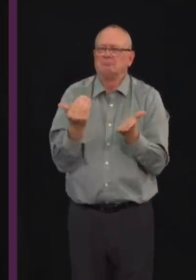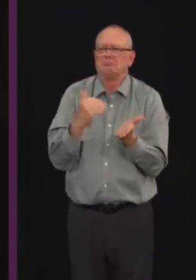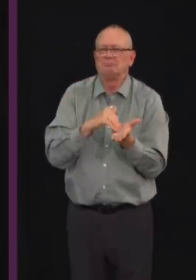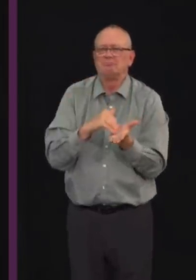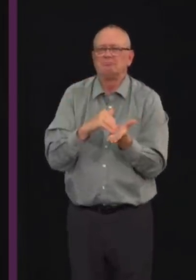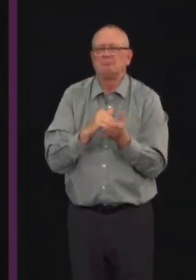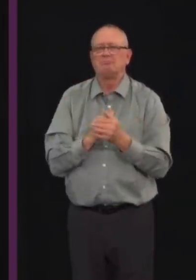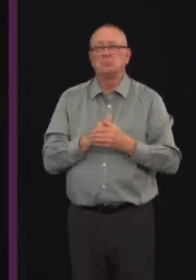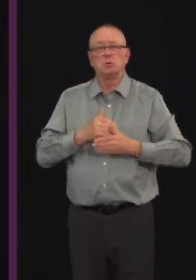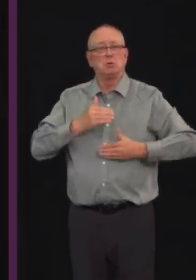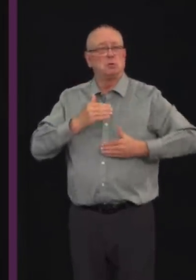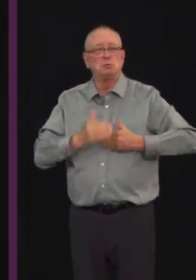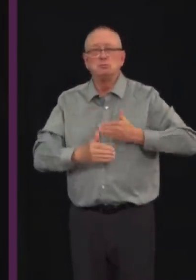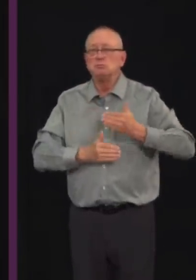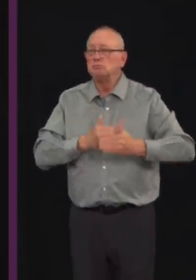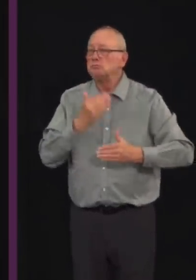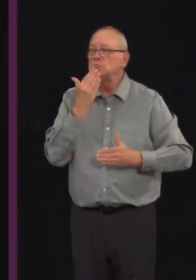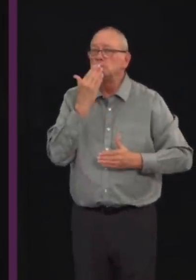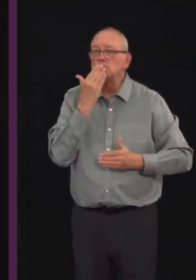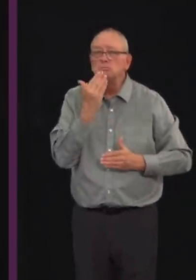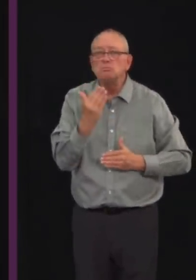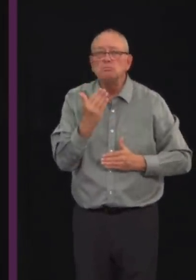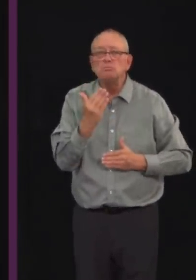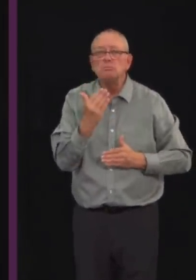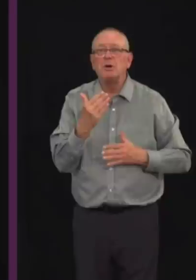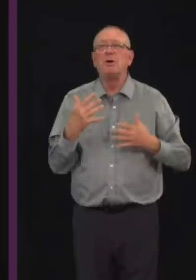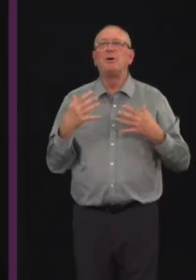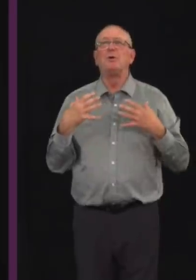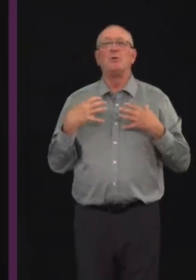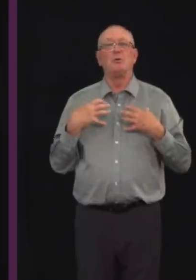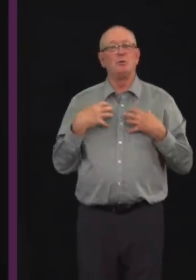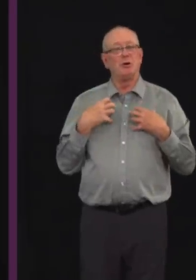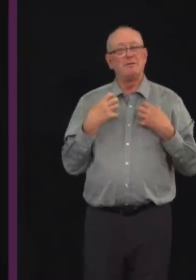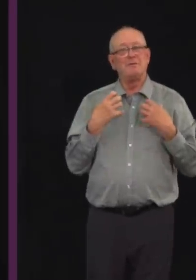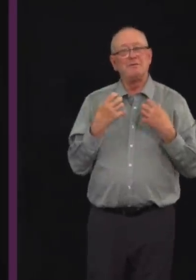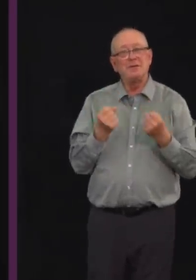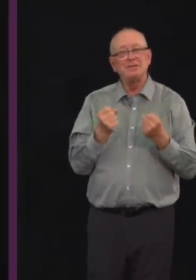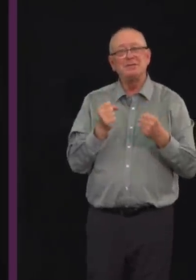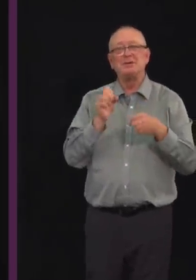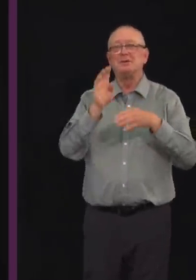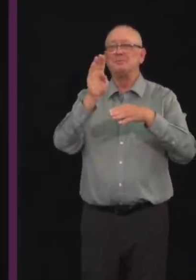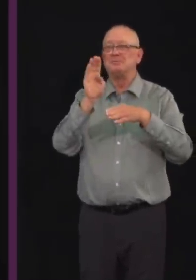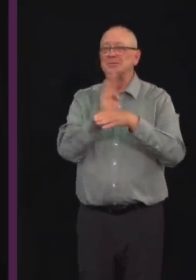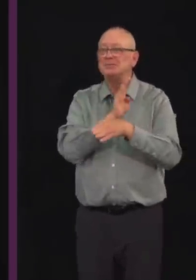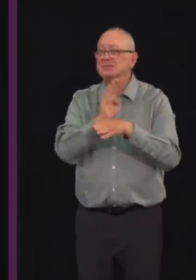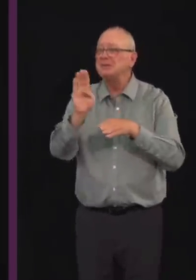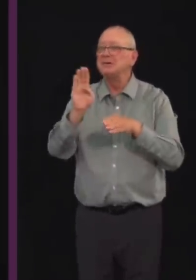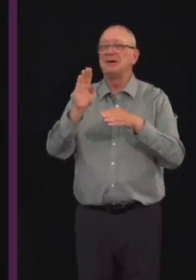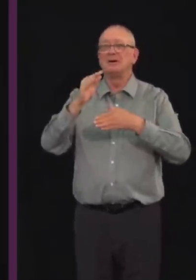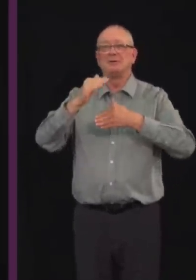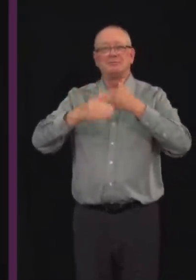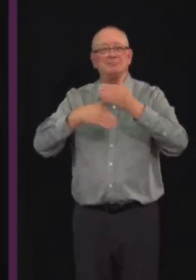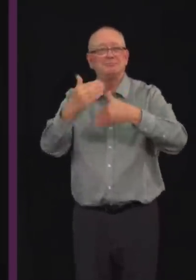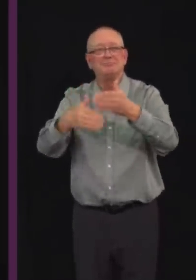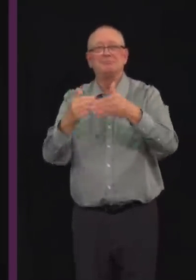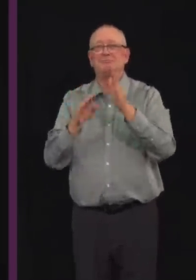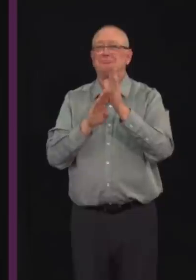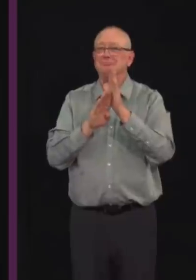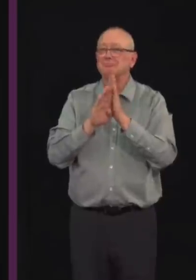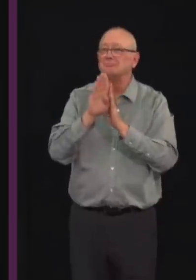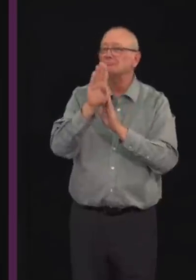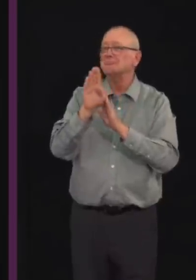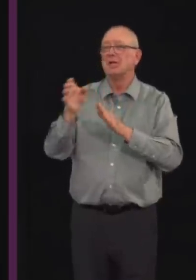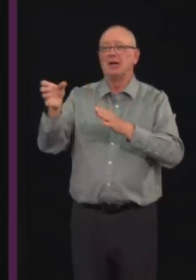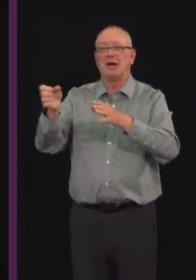will be quicker and stronger. Businesses and industry will thrive again. Our job creators will start hiring